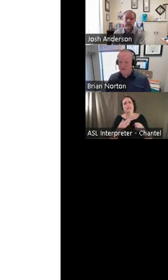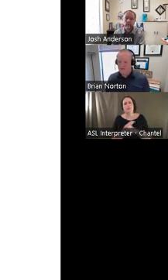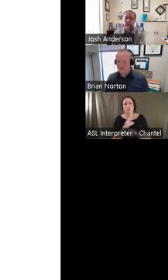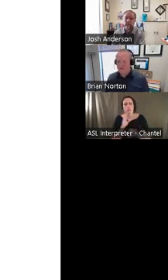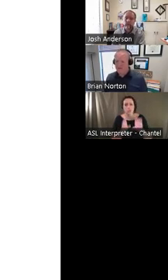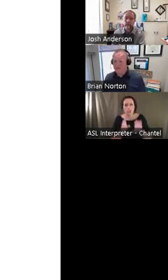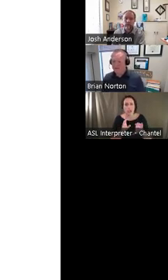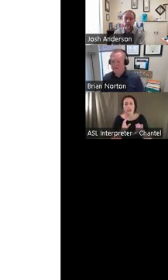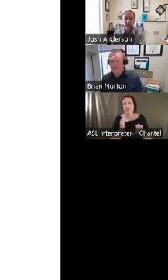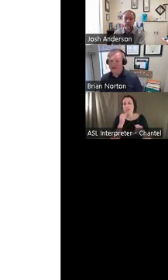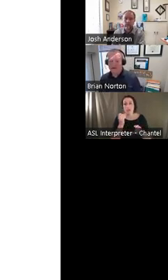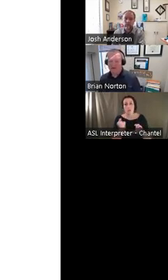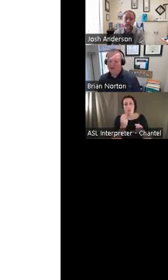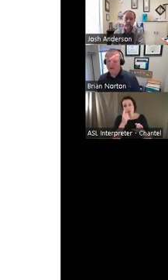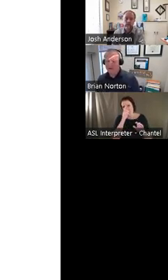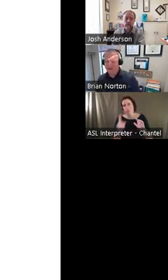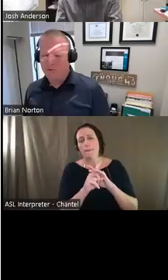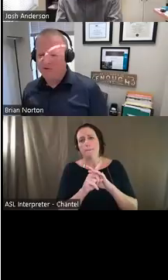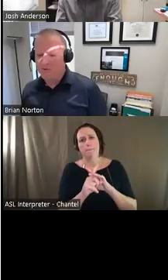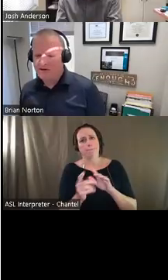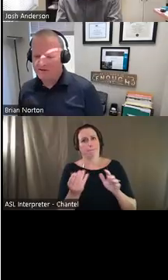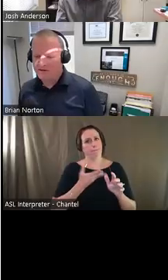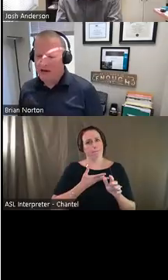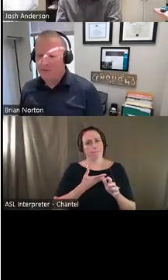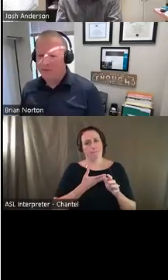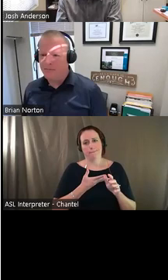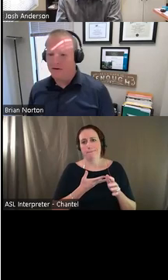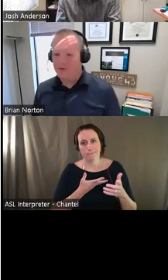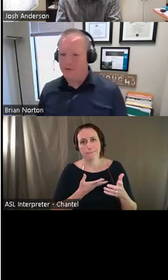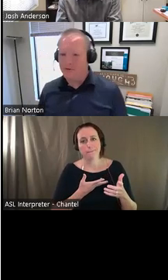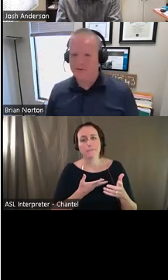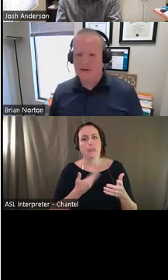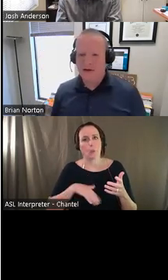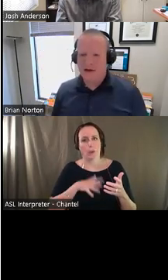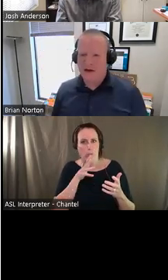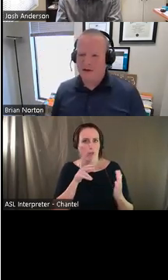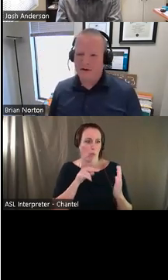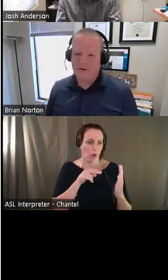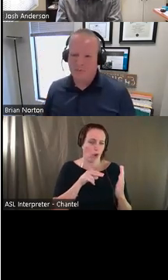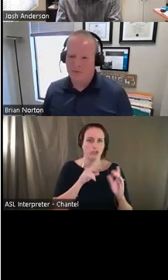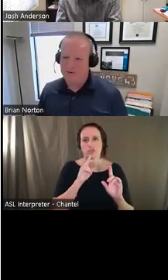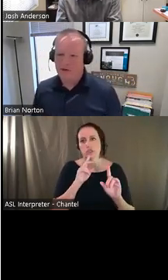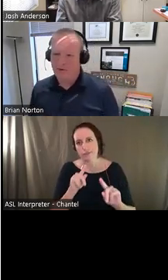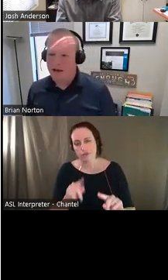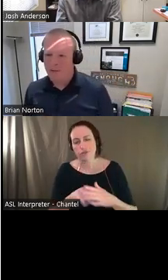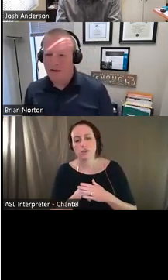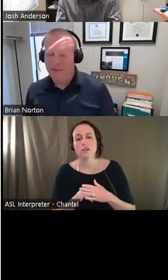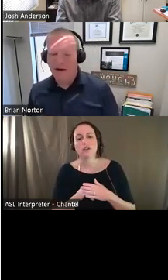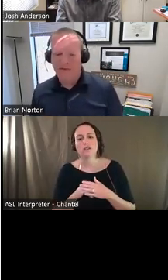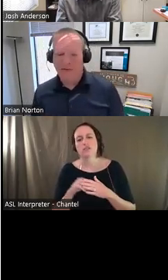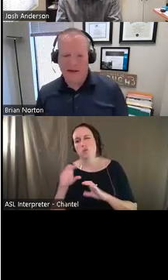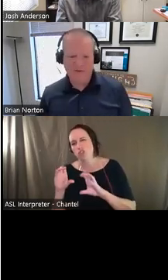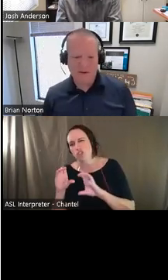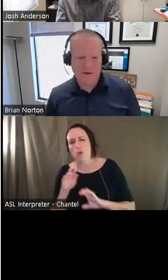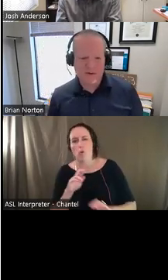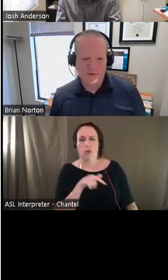as we go through, feel free to jump in and just put those questions in the chat. We'll be monitoring those. You can also put those in the Q&A and we'll keep an